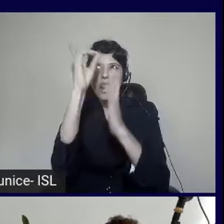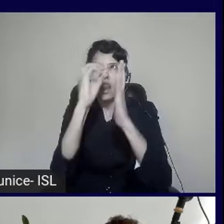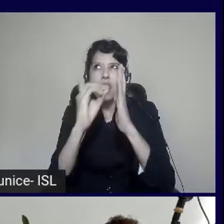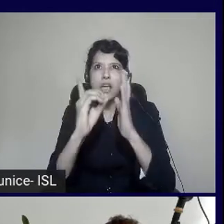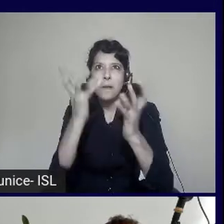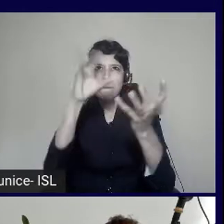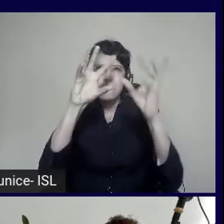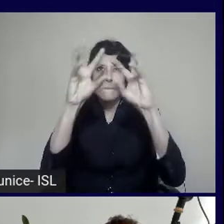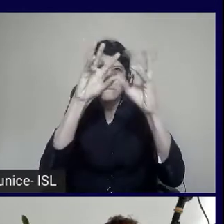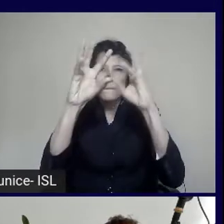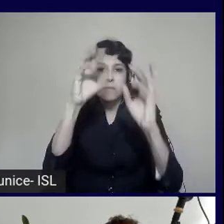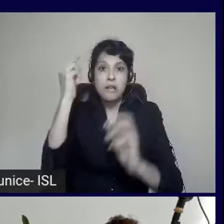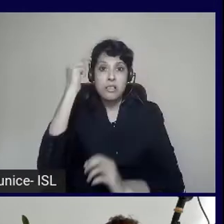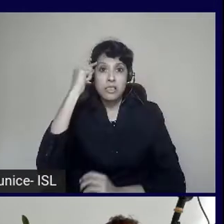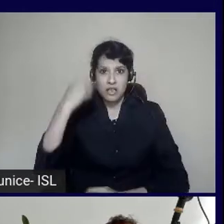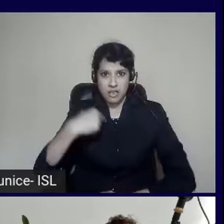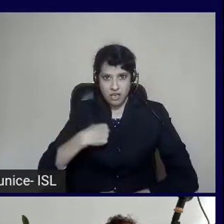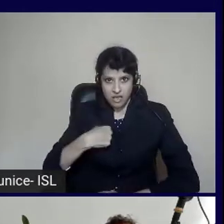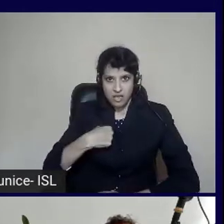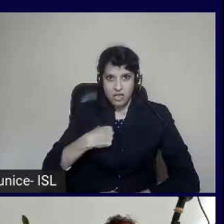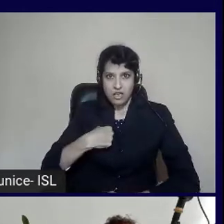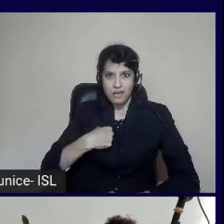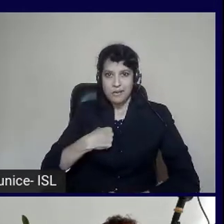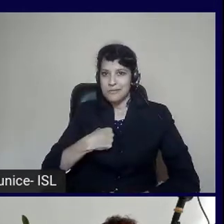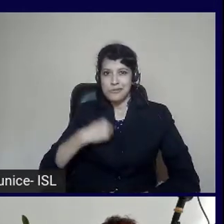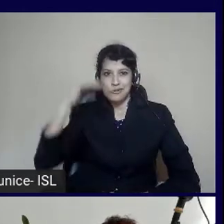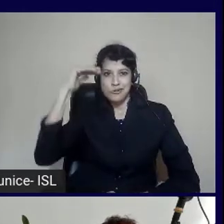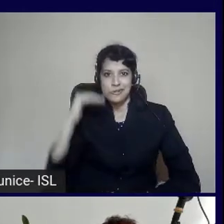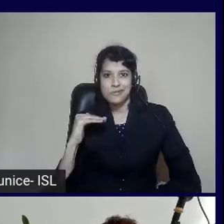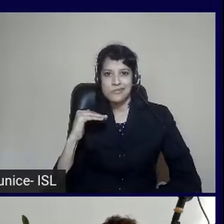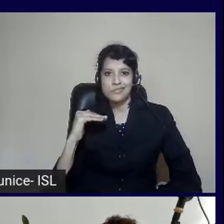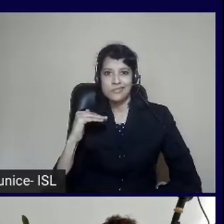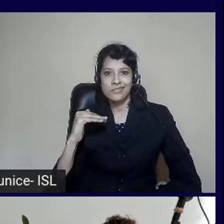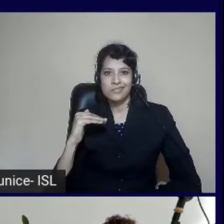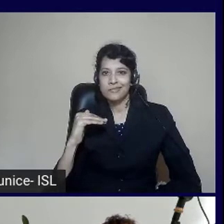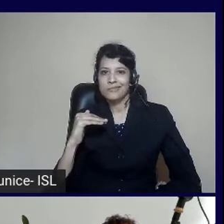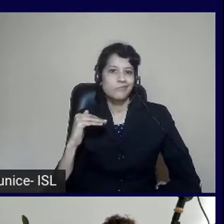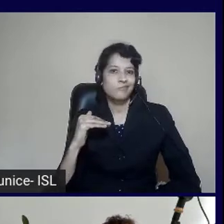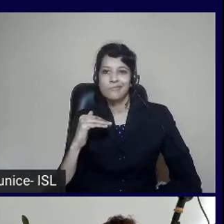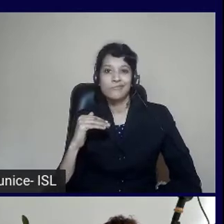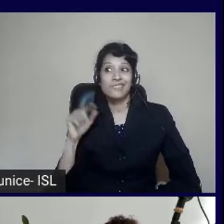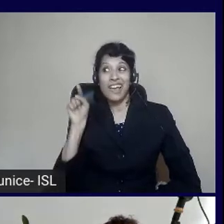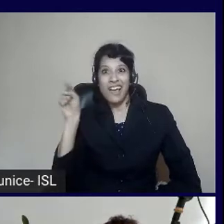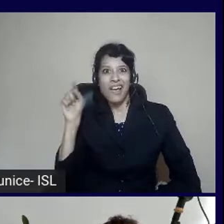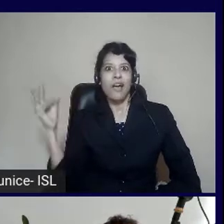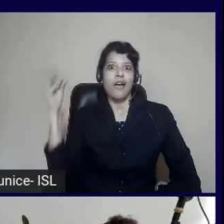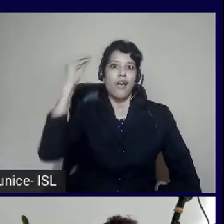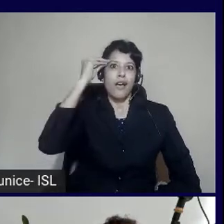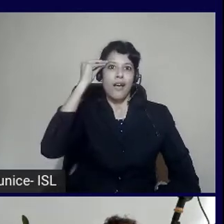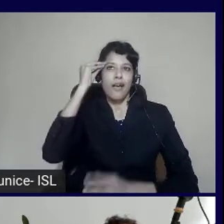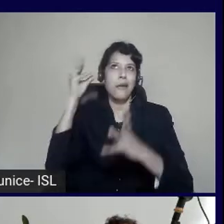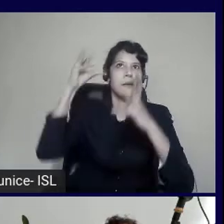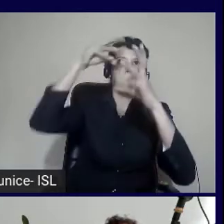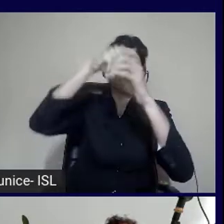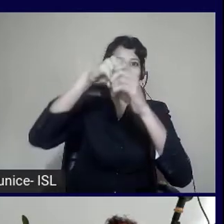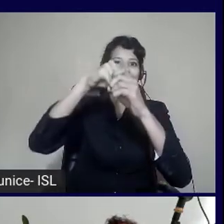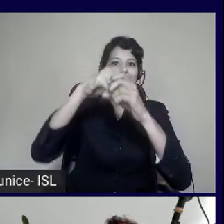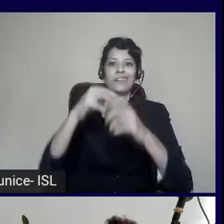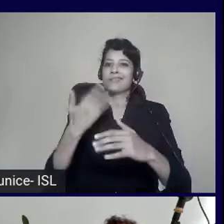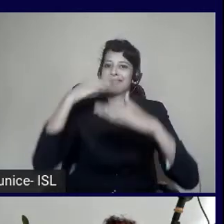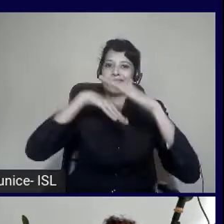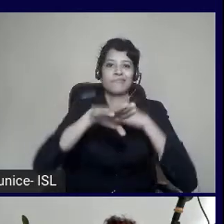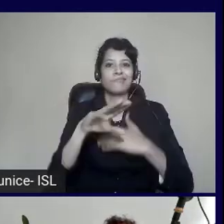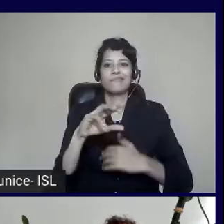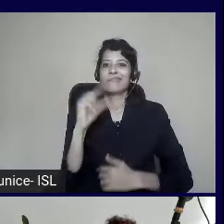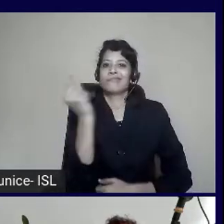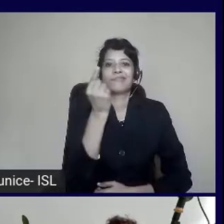classification of what normal was. But there are other people who would also afford it. So they